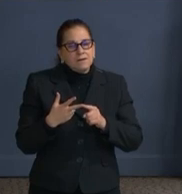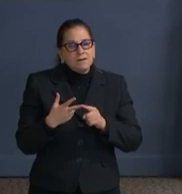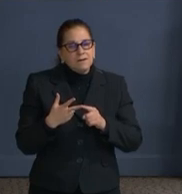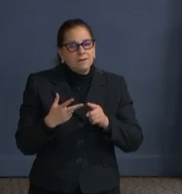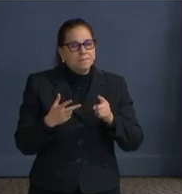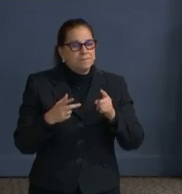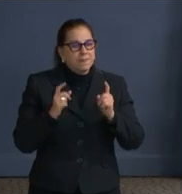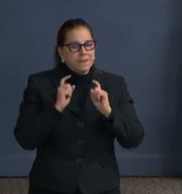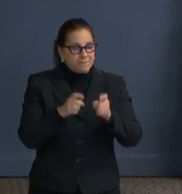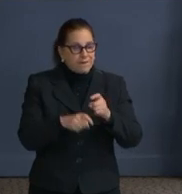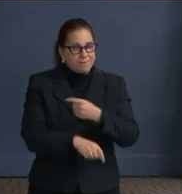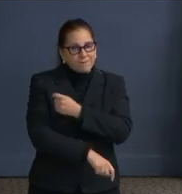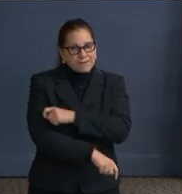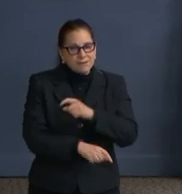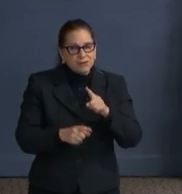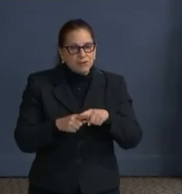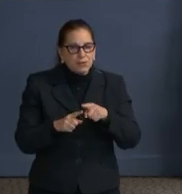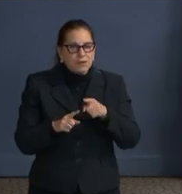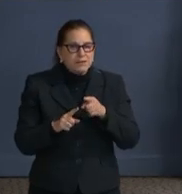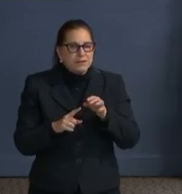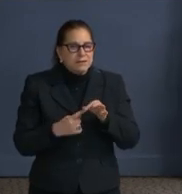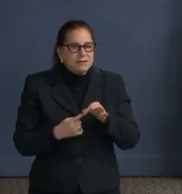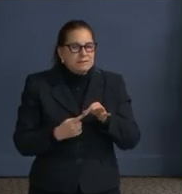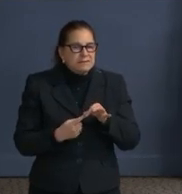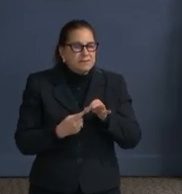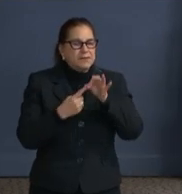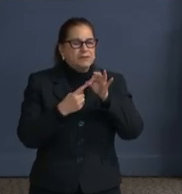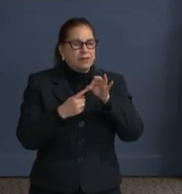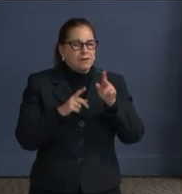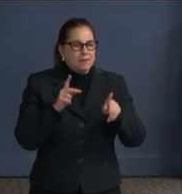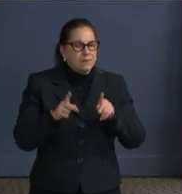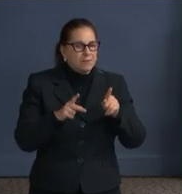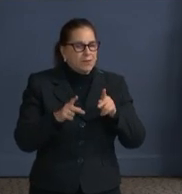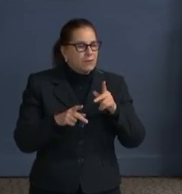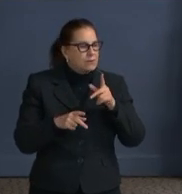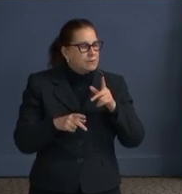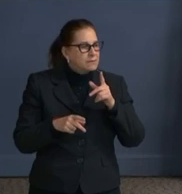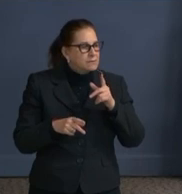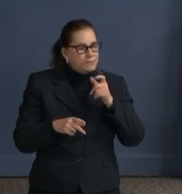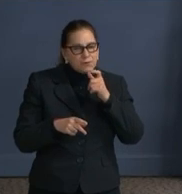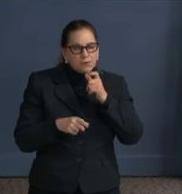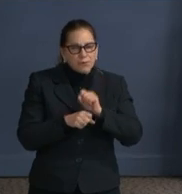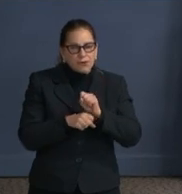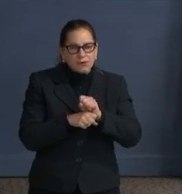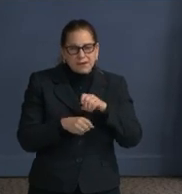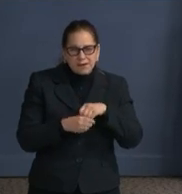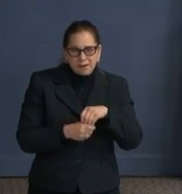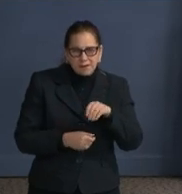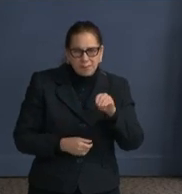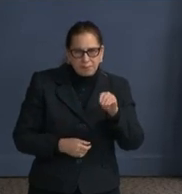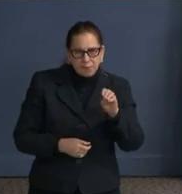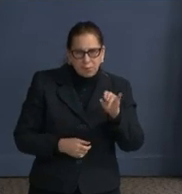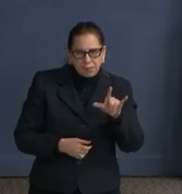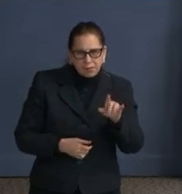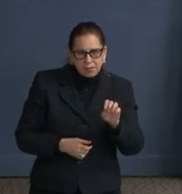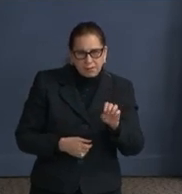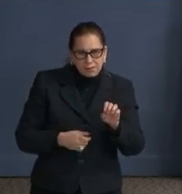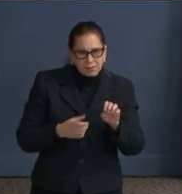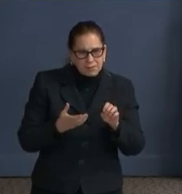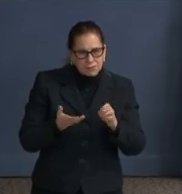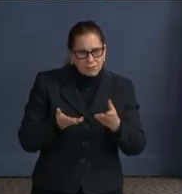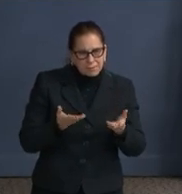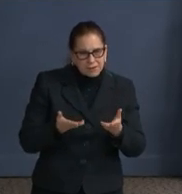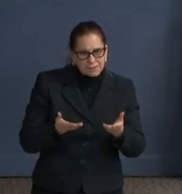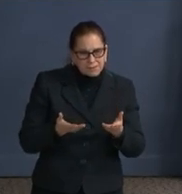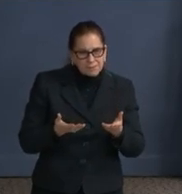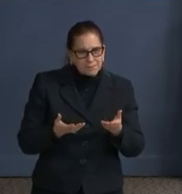mobile sites. So you'll recall that last week we gave you all information in terms of the specific amount of doses of vaccine, just to give some